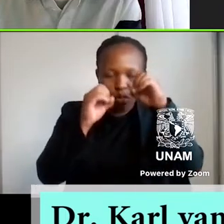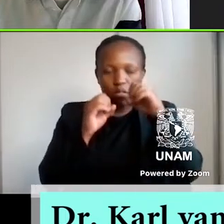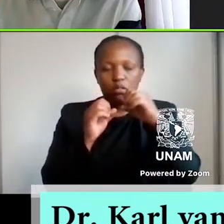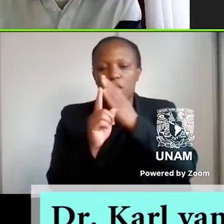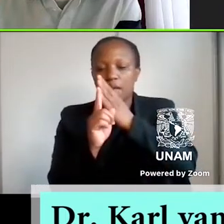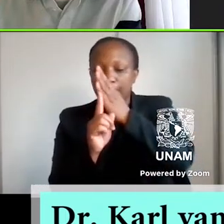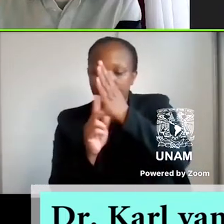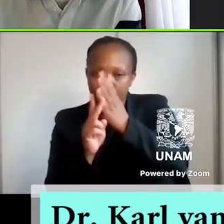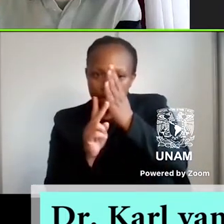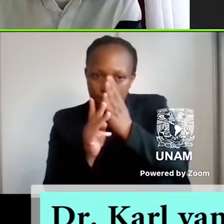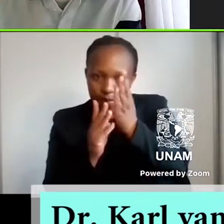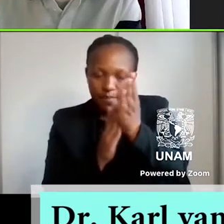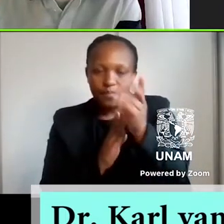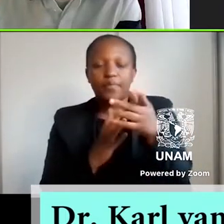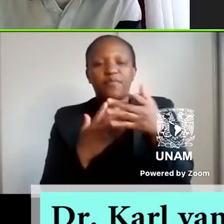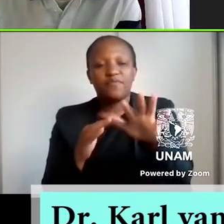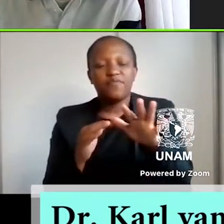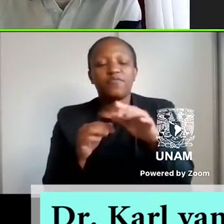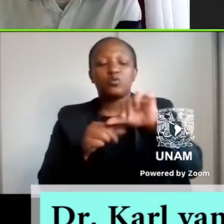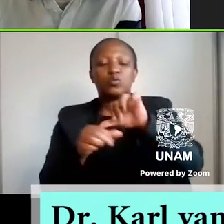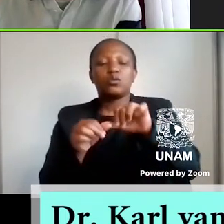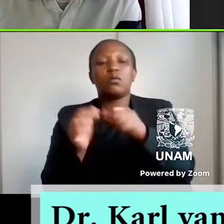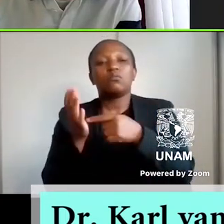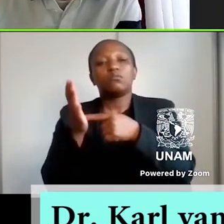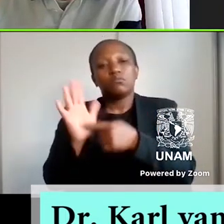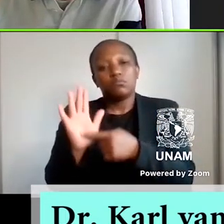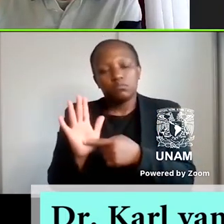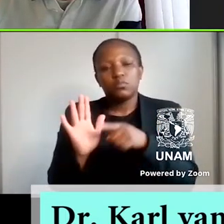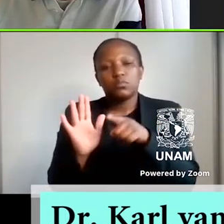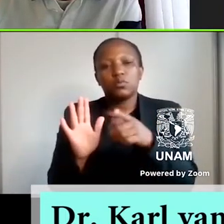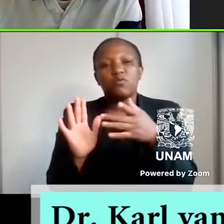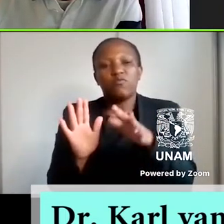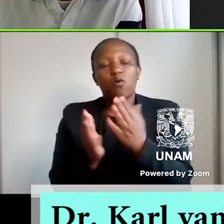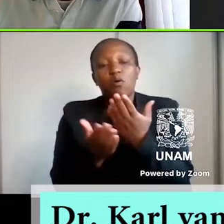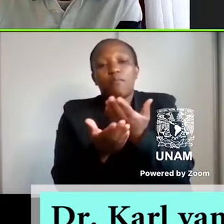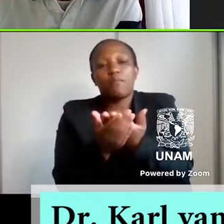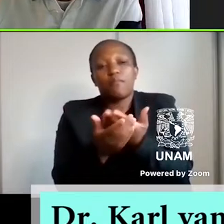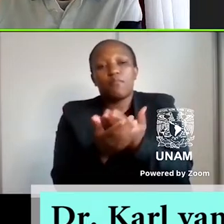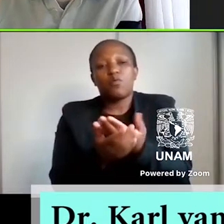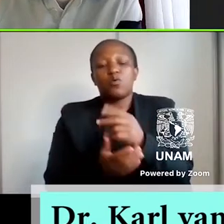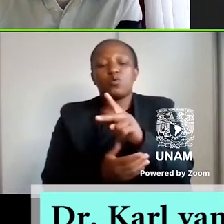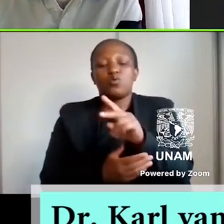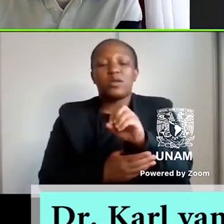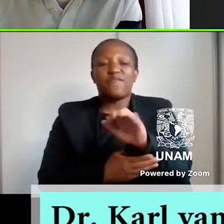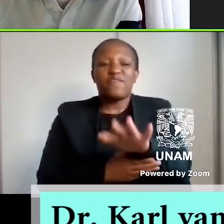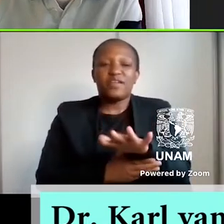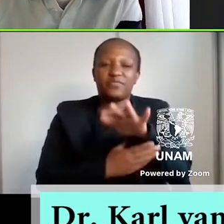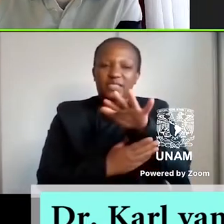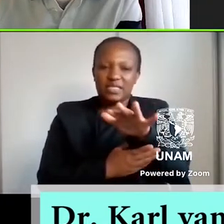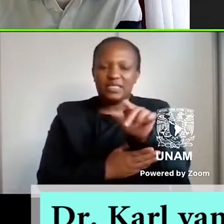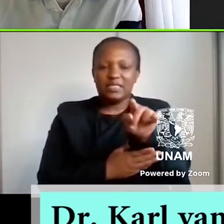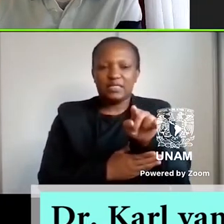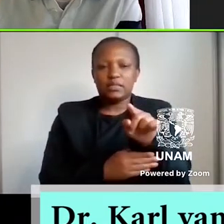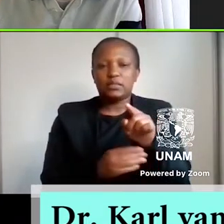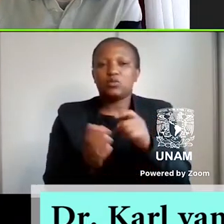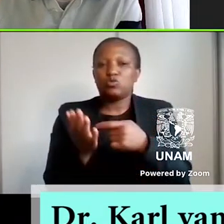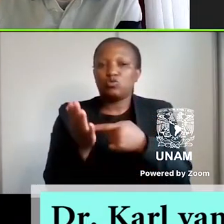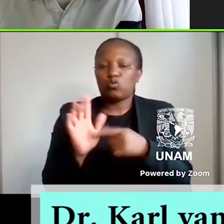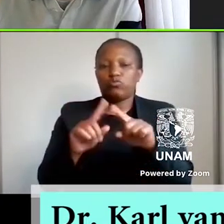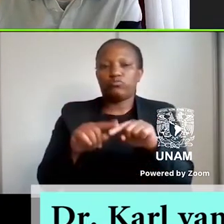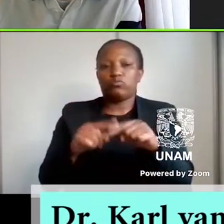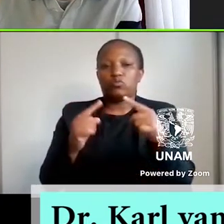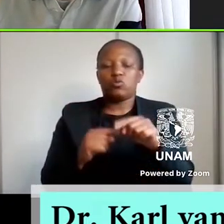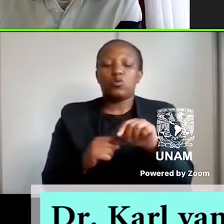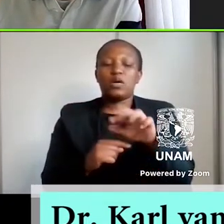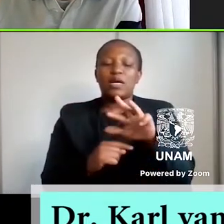shaped, of course, by social algorithms, reflects the utter impossibility in 2015 of distinguishing the 900-year